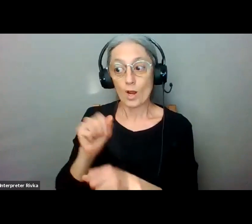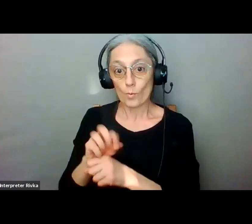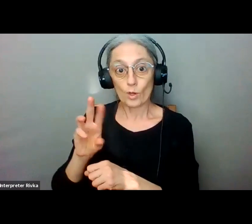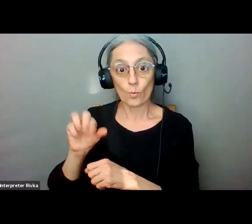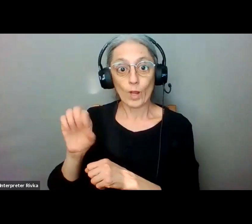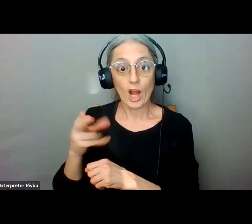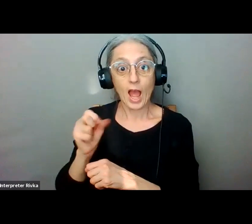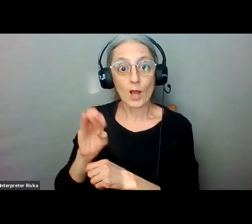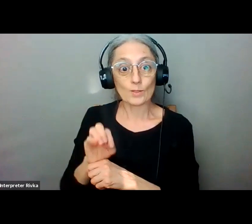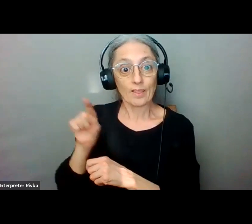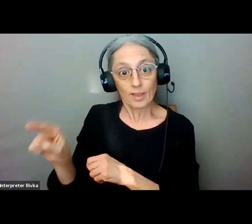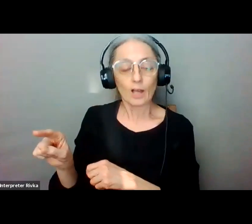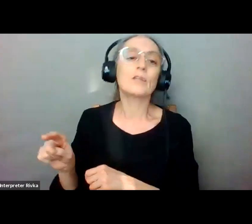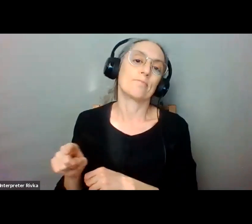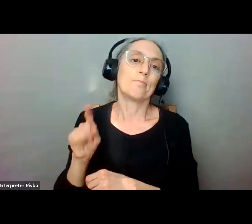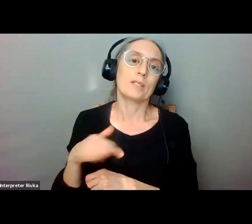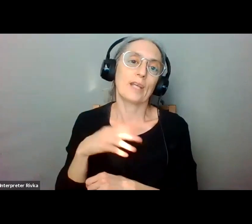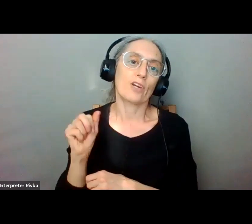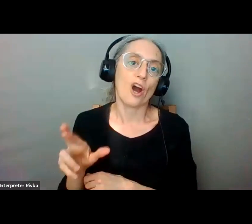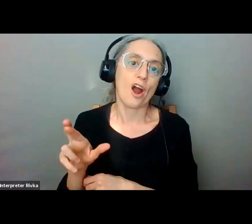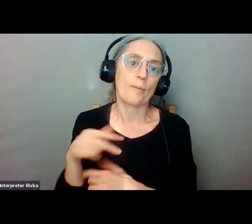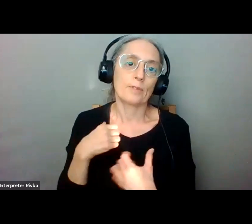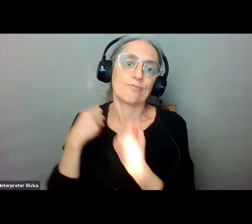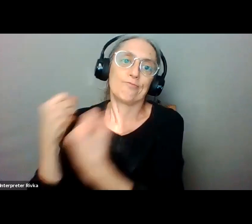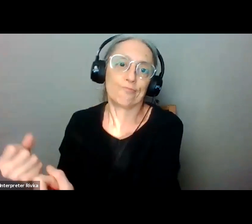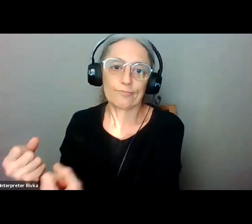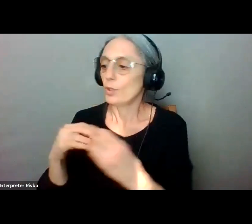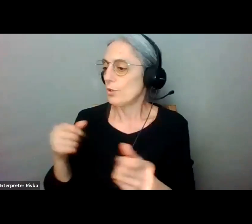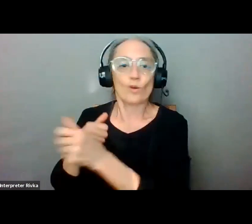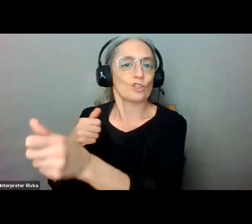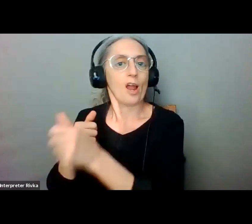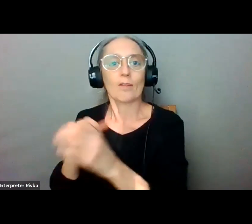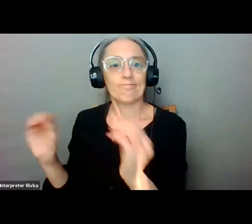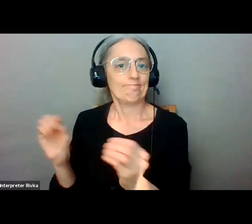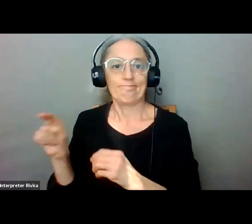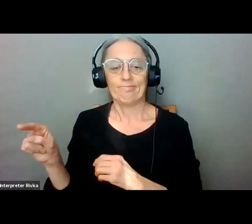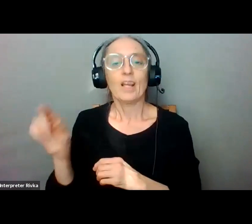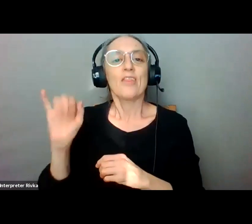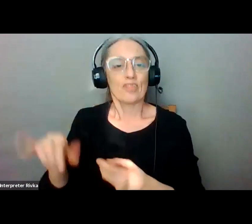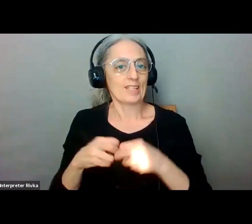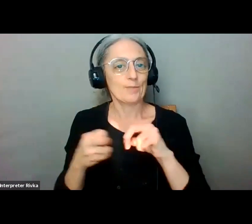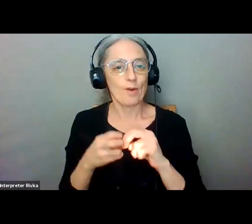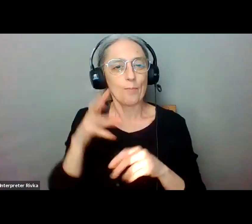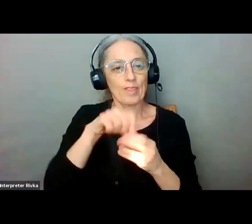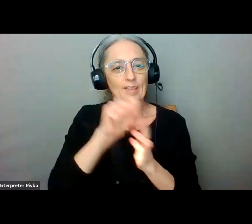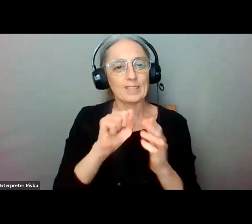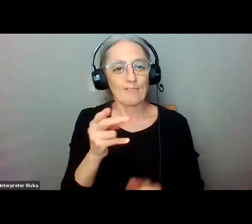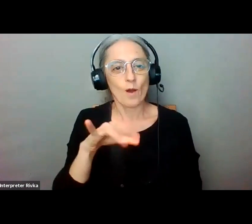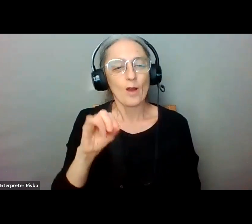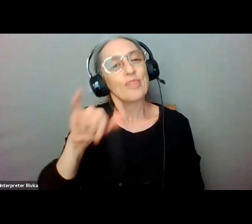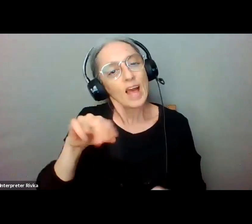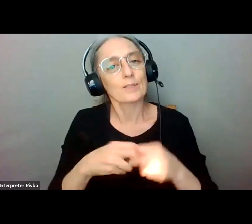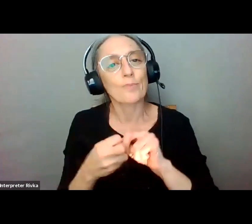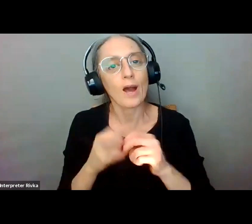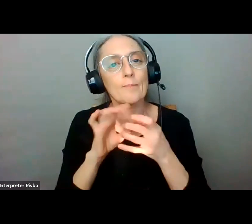and there lies the problem with the with the development of transit in the state of ohio um you know where there